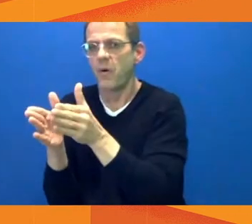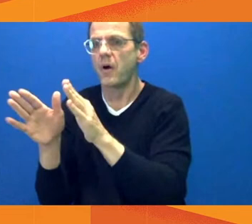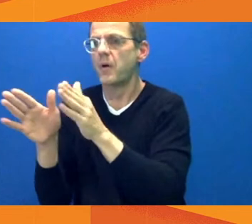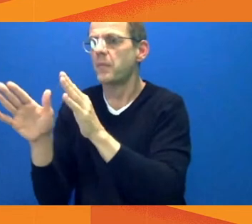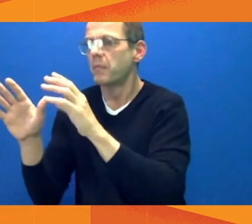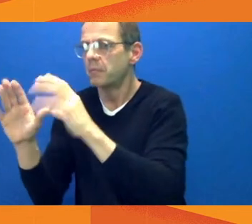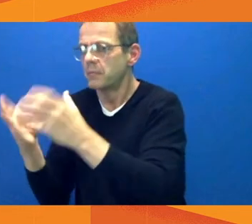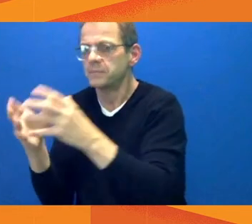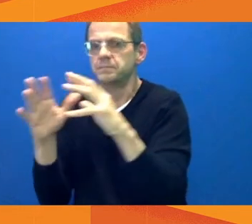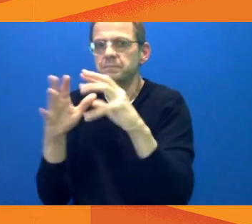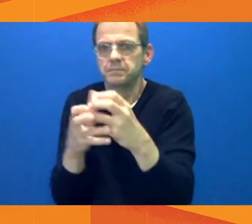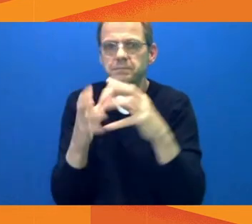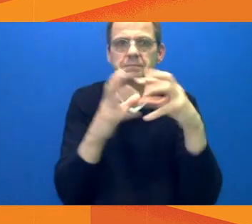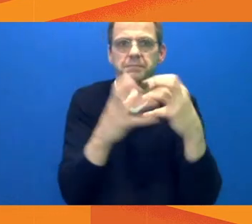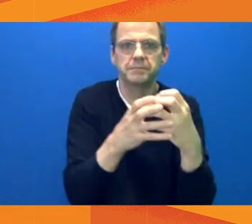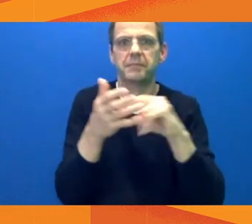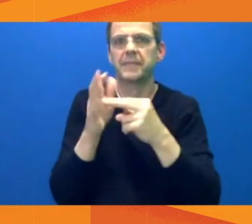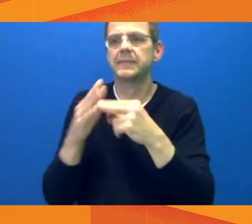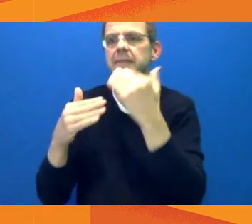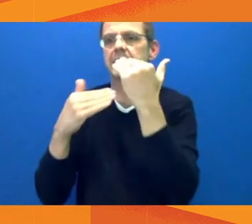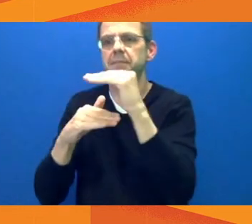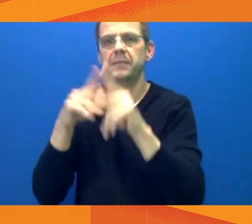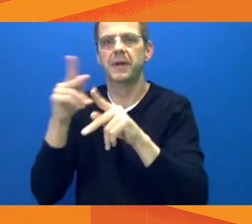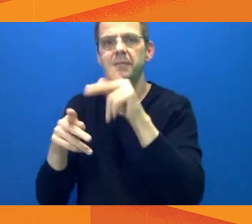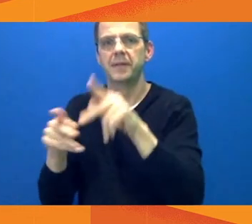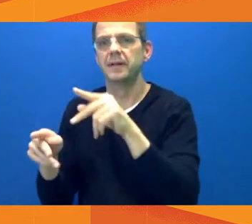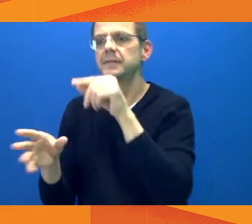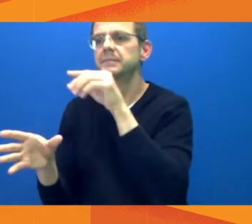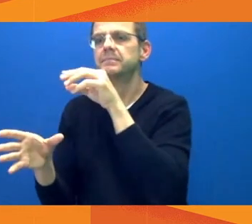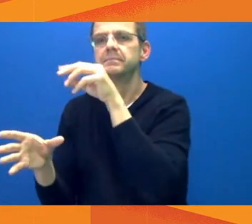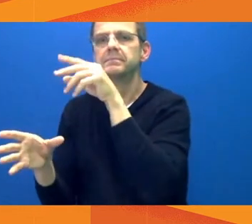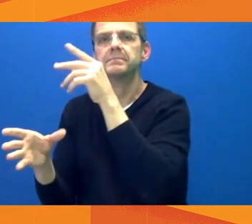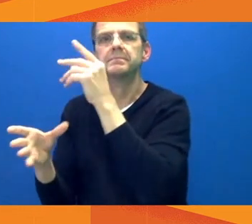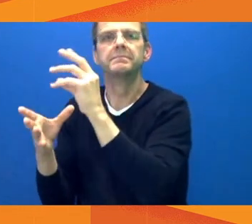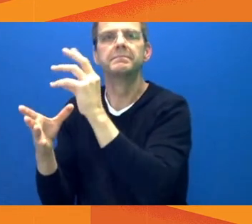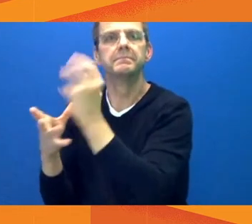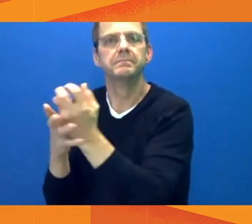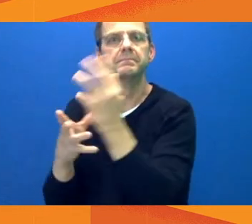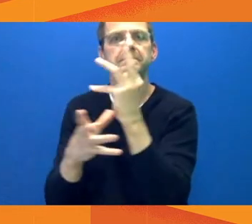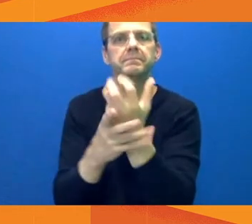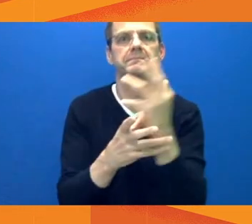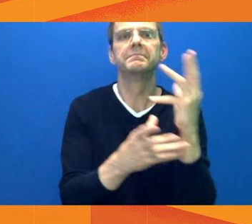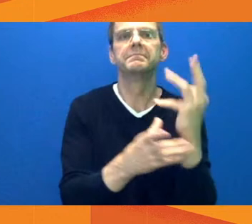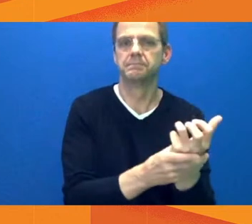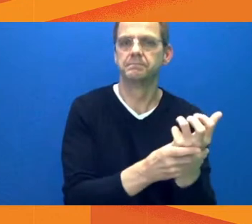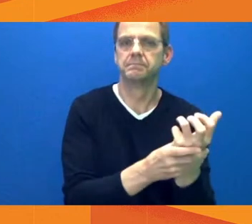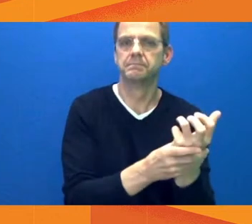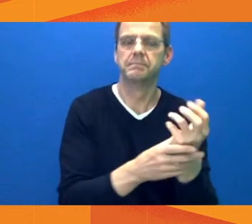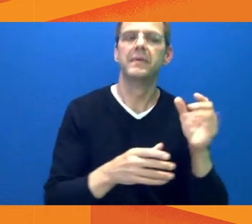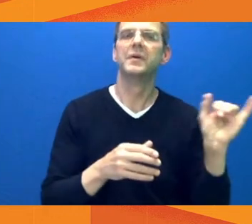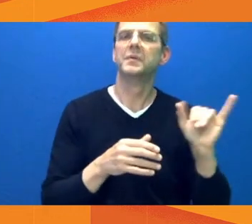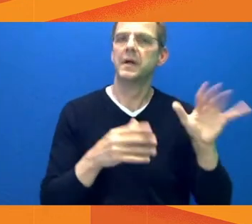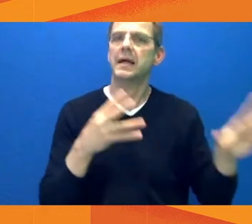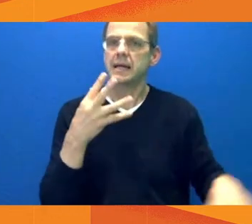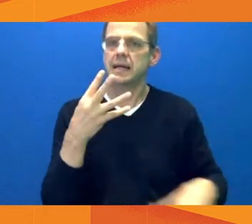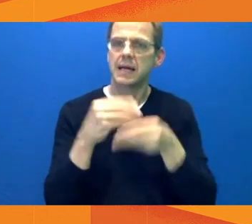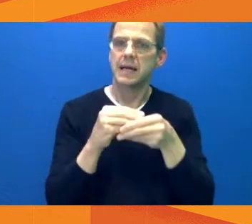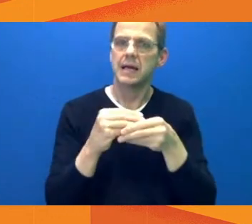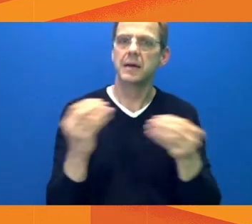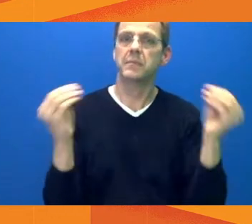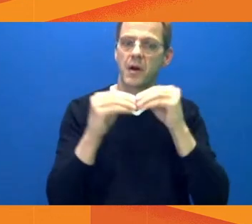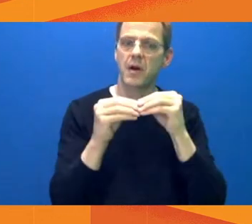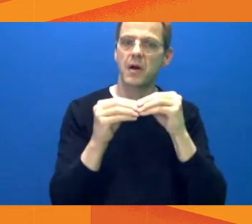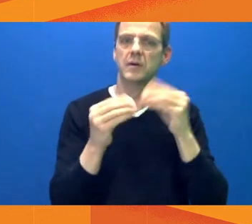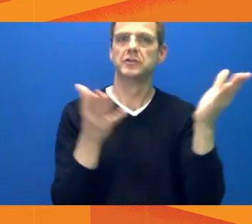keep to these areas, to keep them clean and safe as best we can. Now, these Good Neighbour commitments will be posted on agency